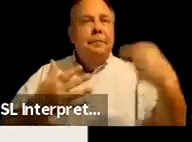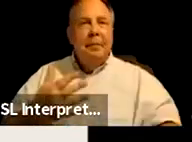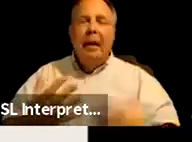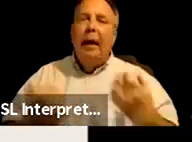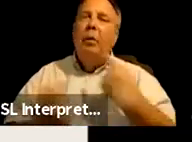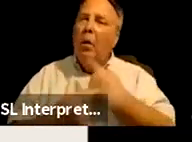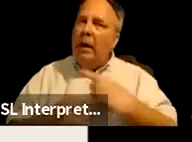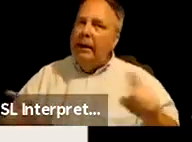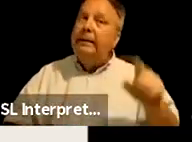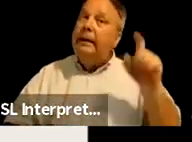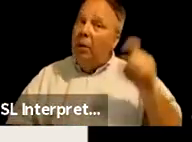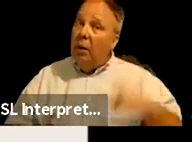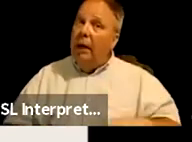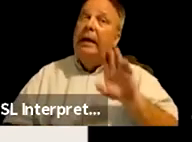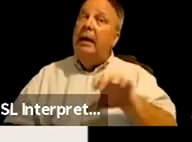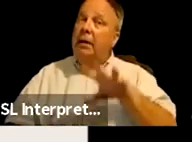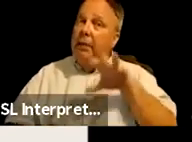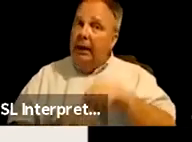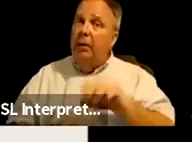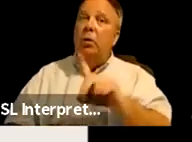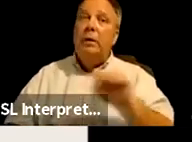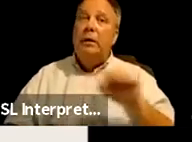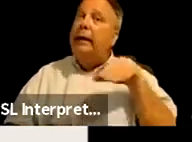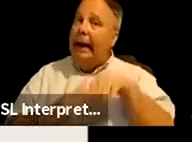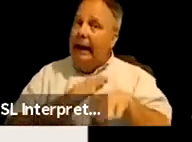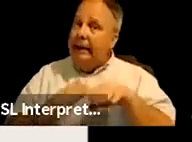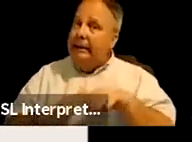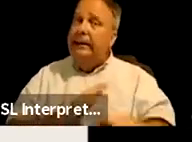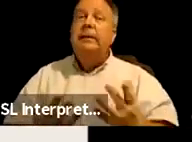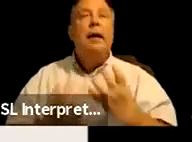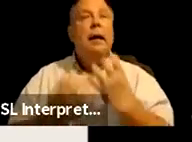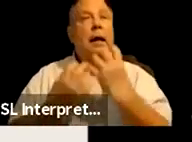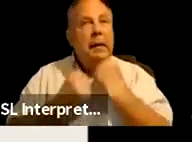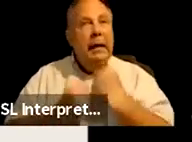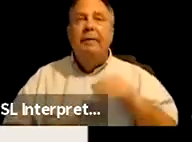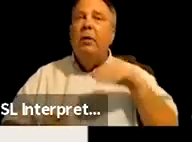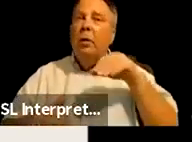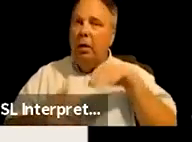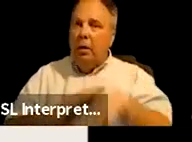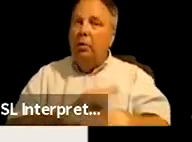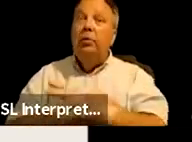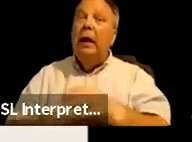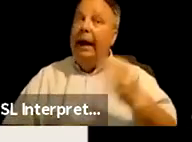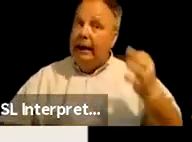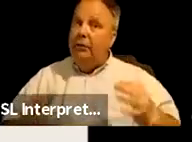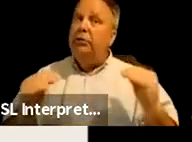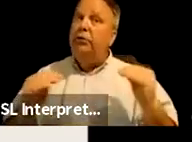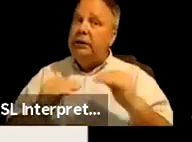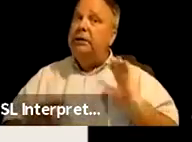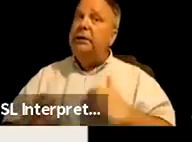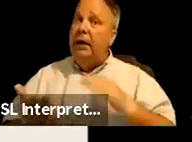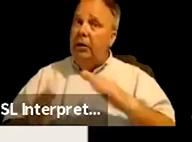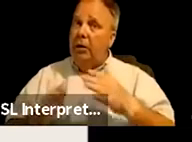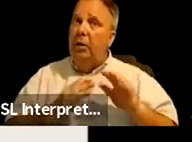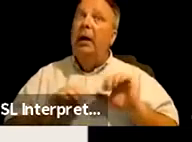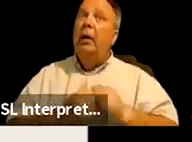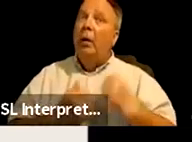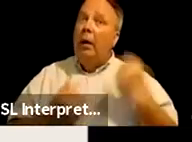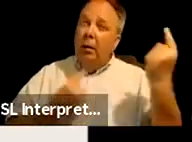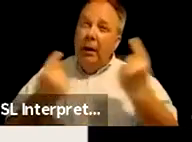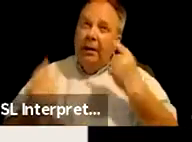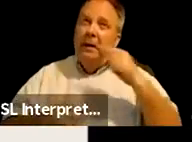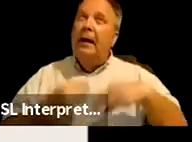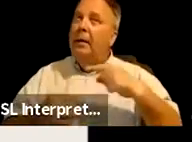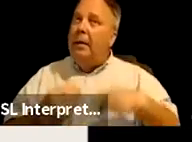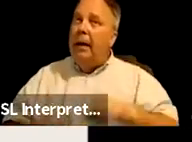say is that we need to be including disability access and meaningful inclusion and justice in our communities. And then the ways that we think about